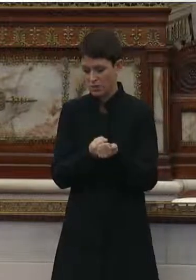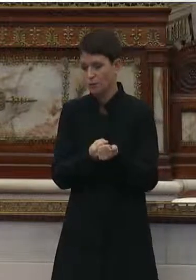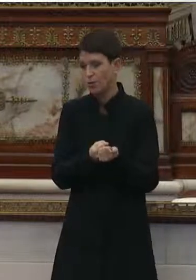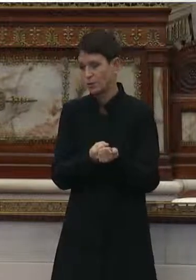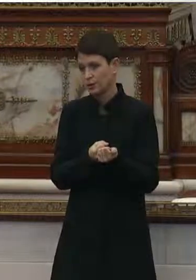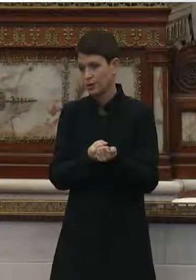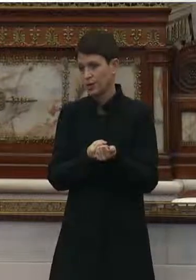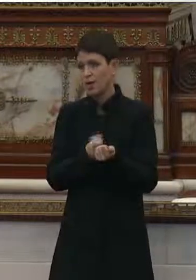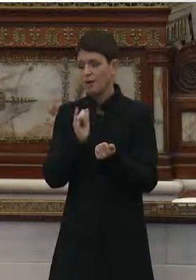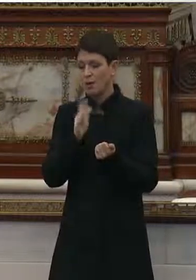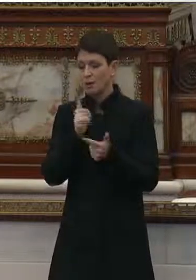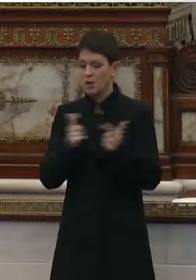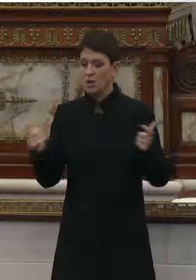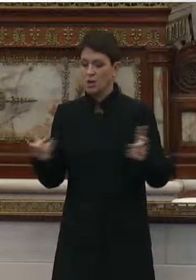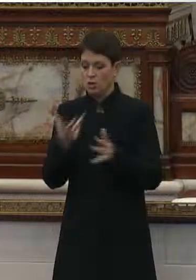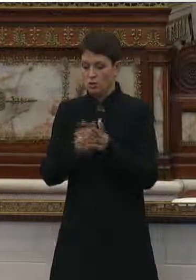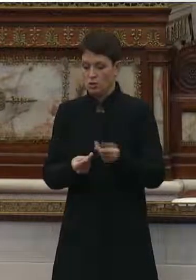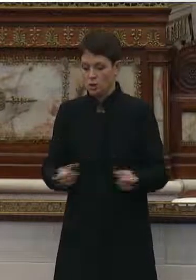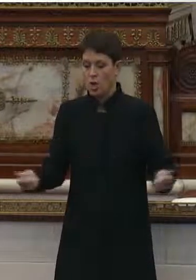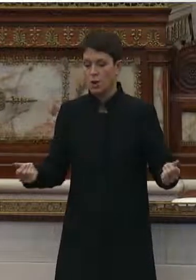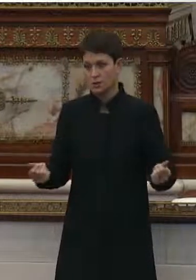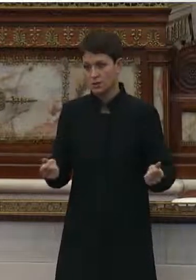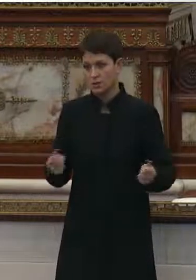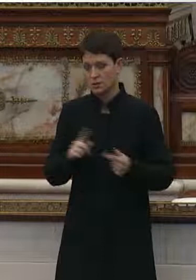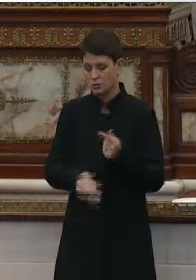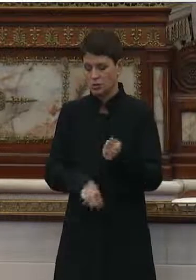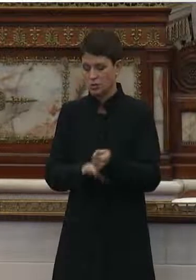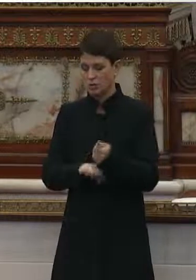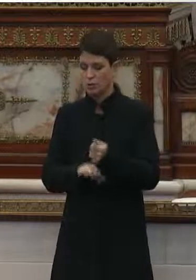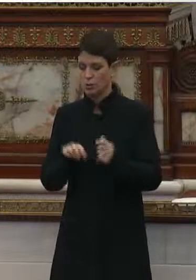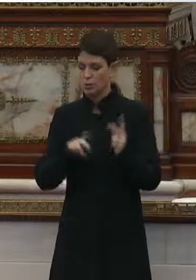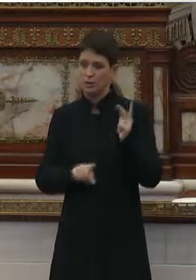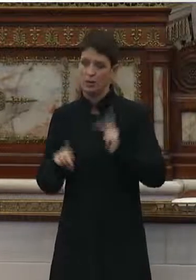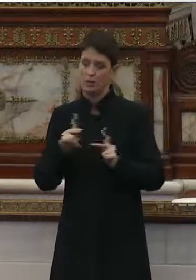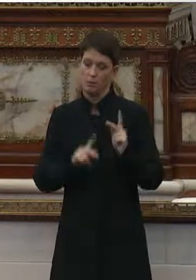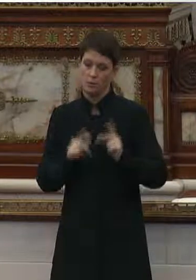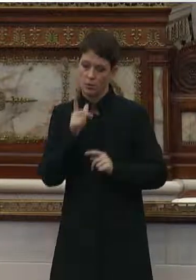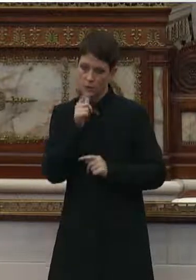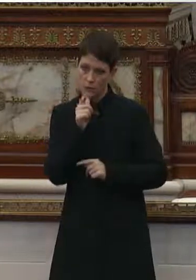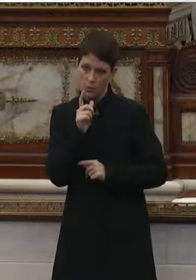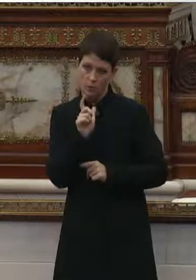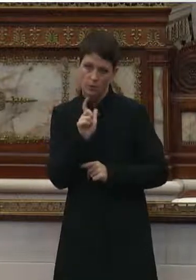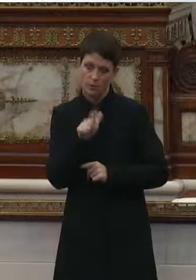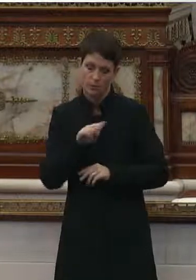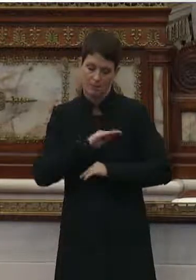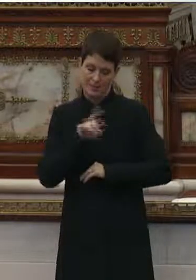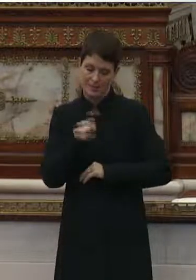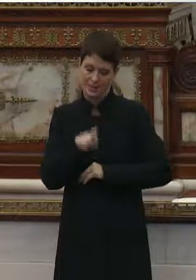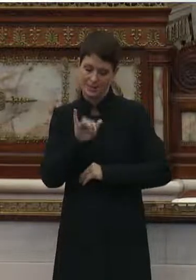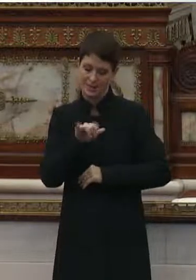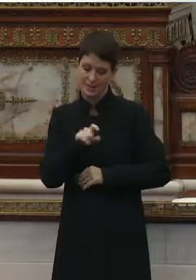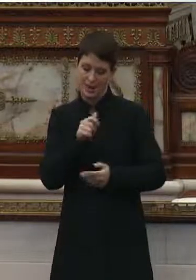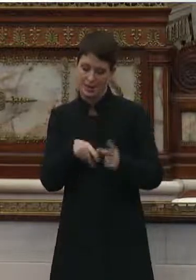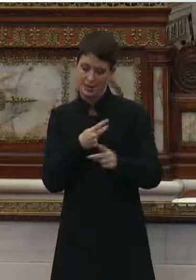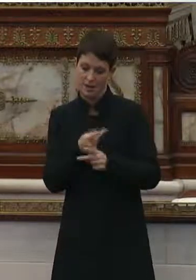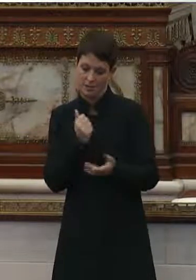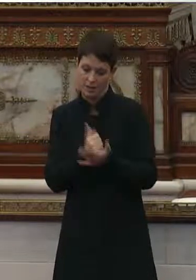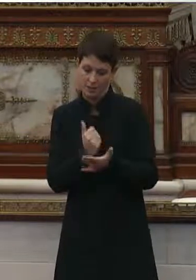that would be a major loss to support people that need this kind of help.